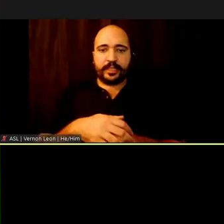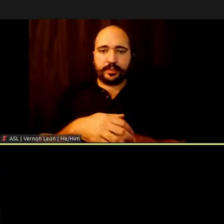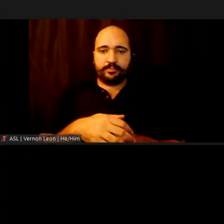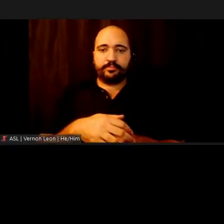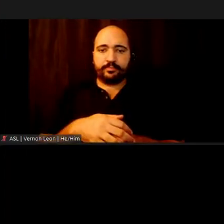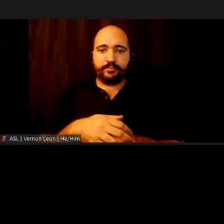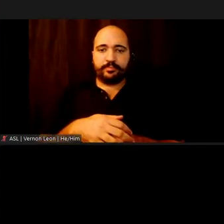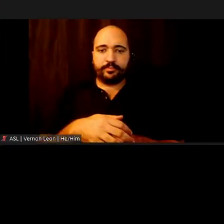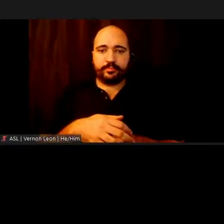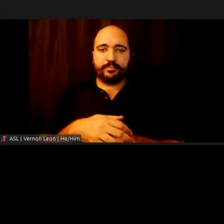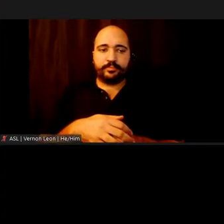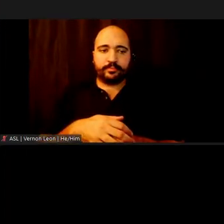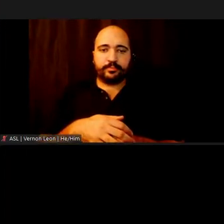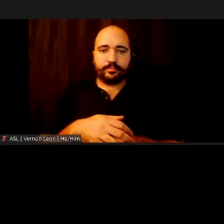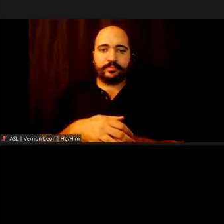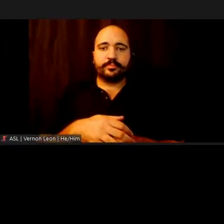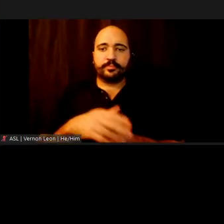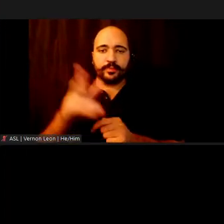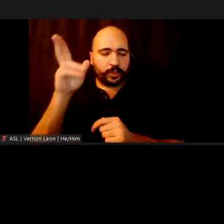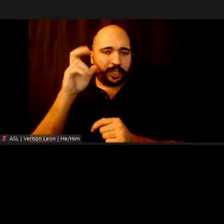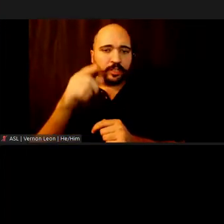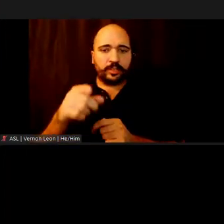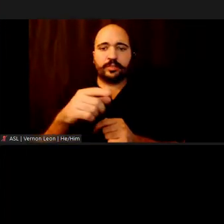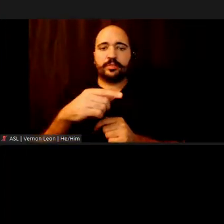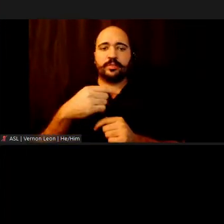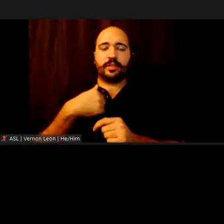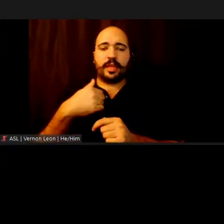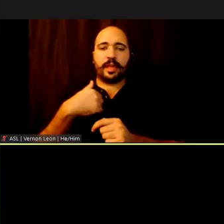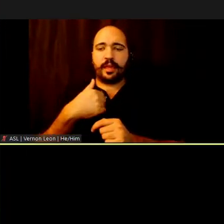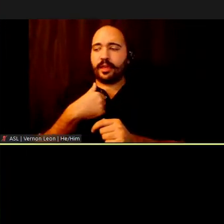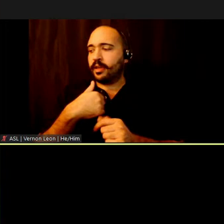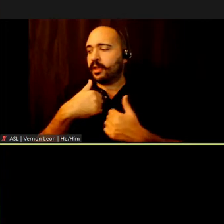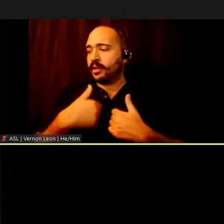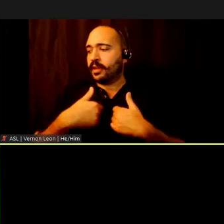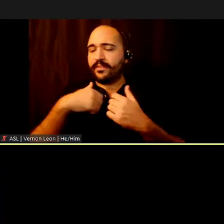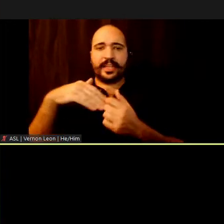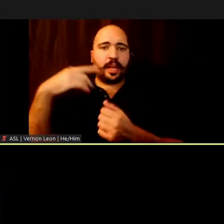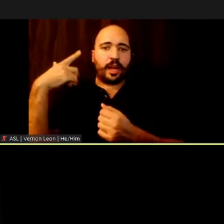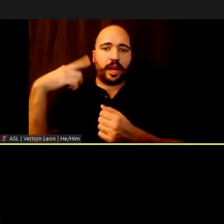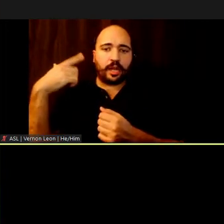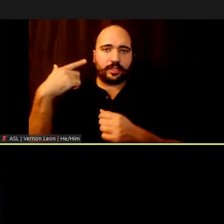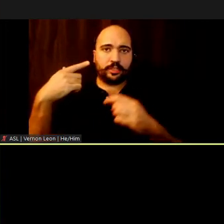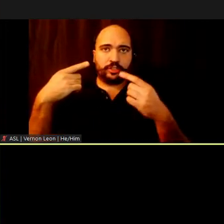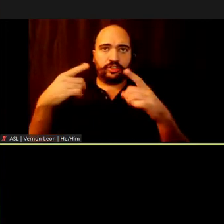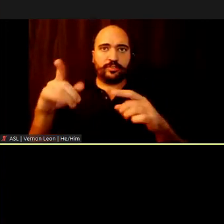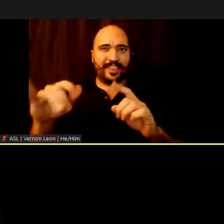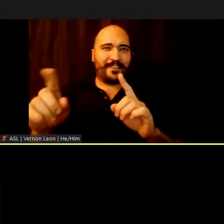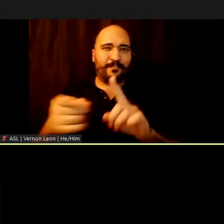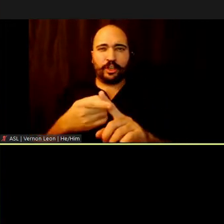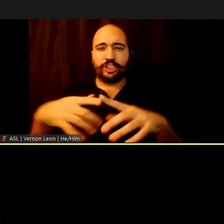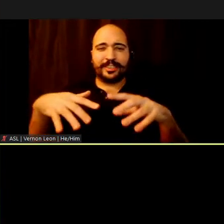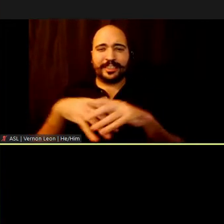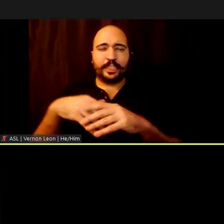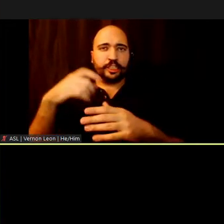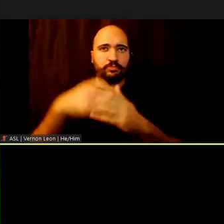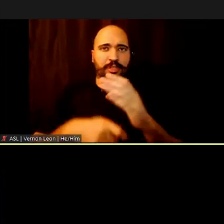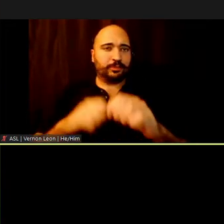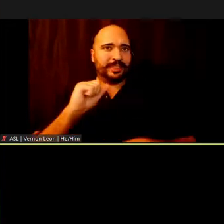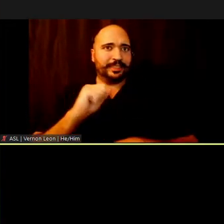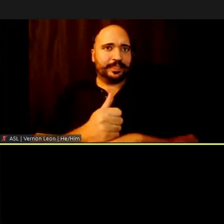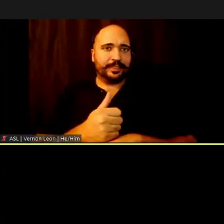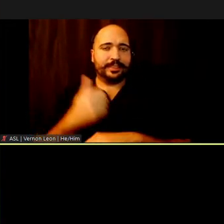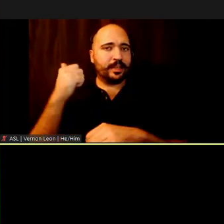We can hear you. Oh, perfect. Thank you. I lived in London when the first congestion charge was introduced